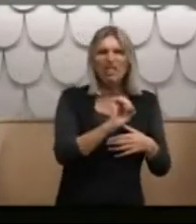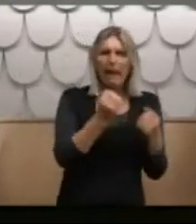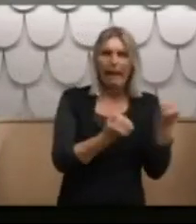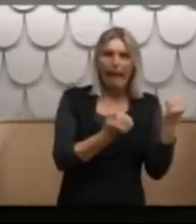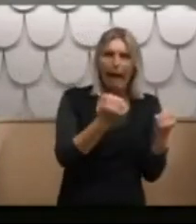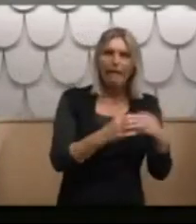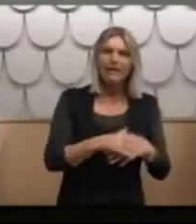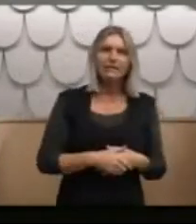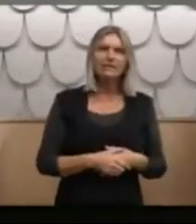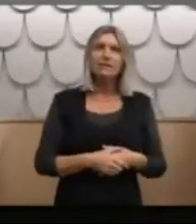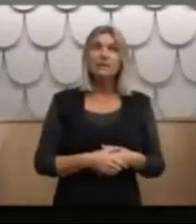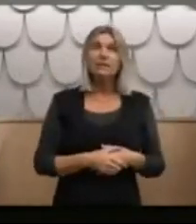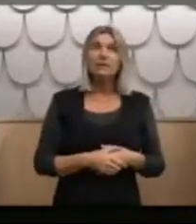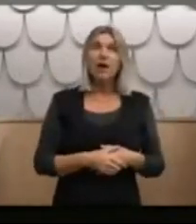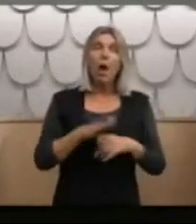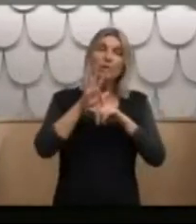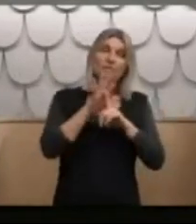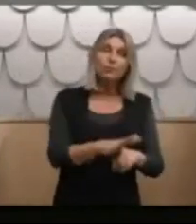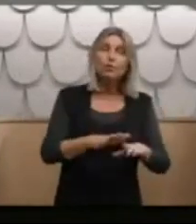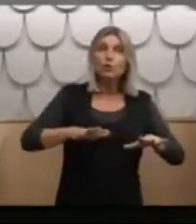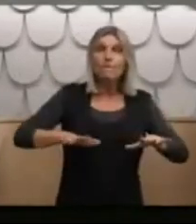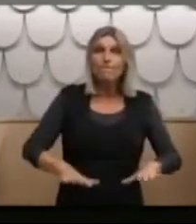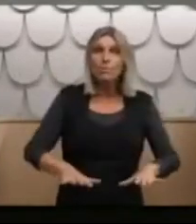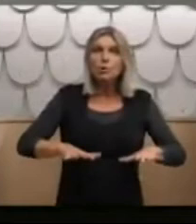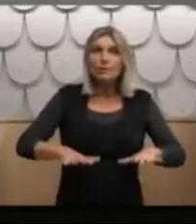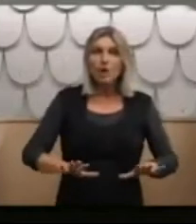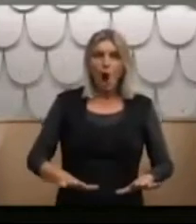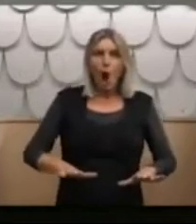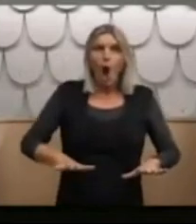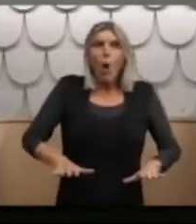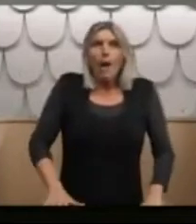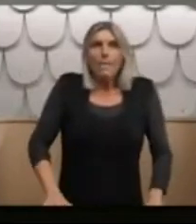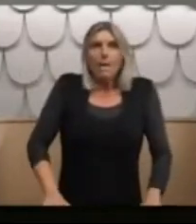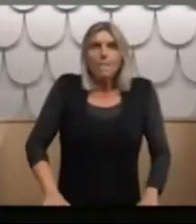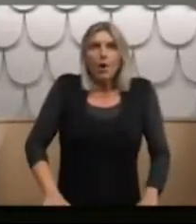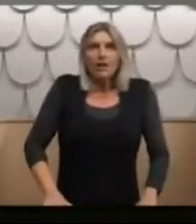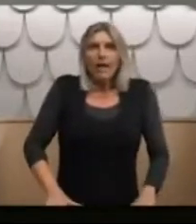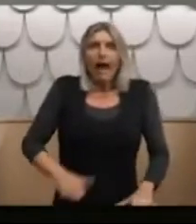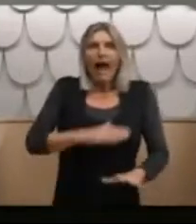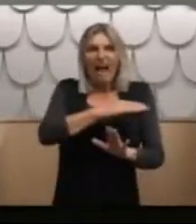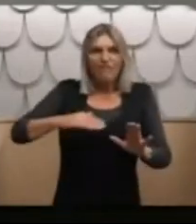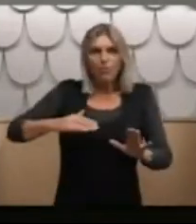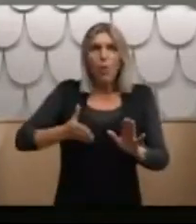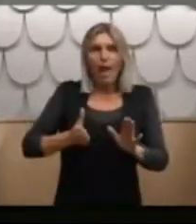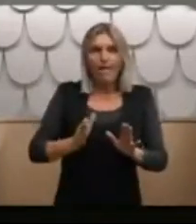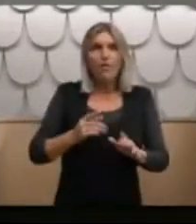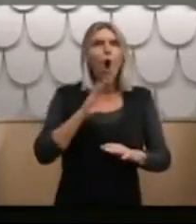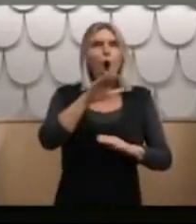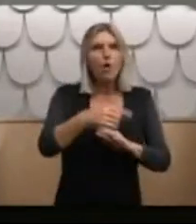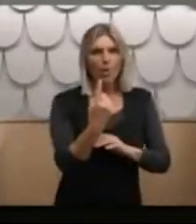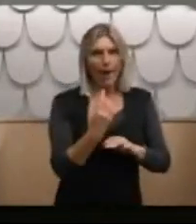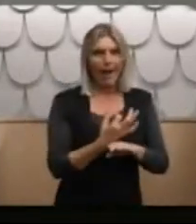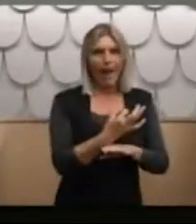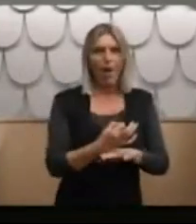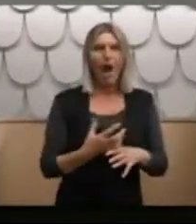was made to be in push-up position, holding my body at half-mast for over an hour. It was